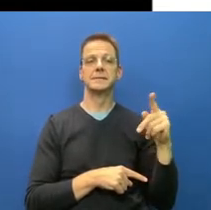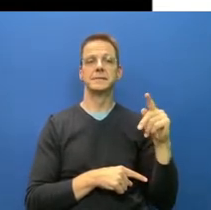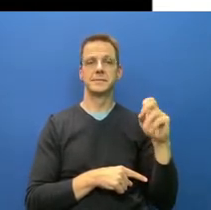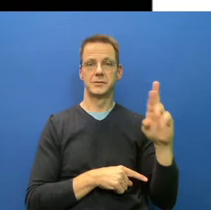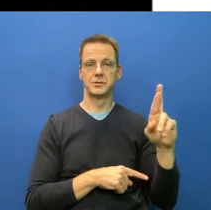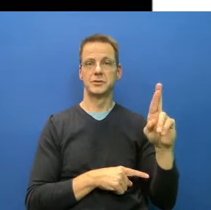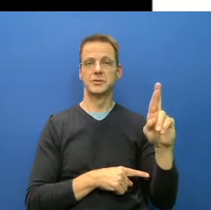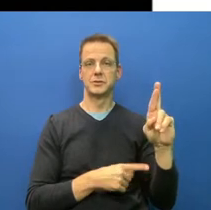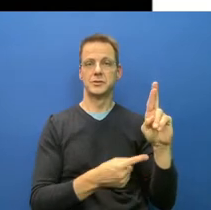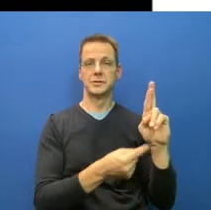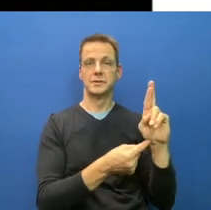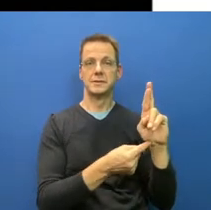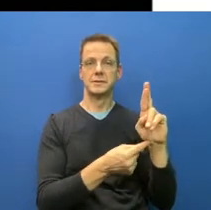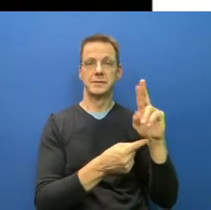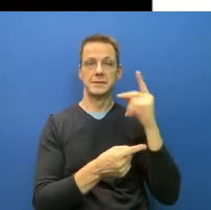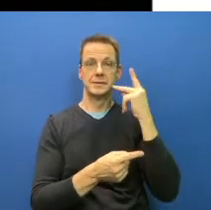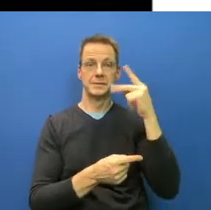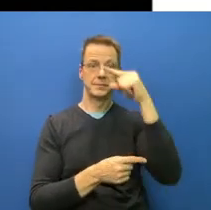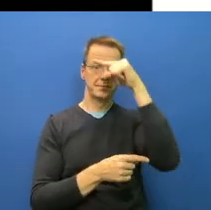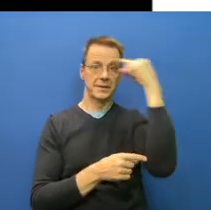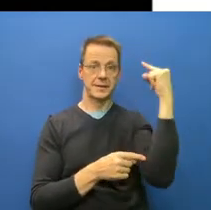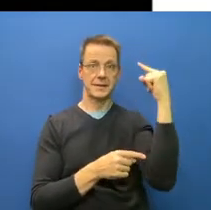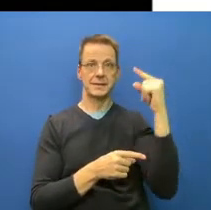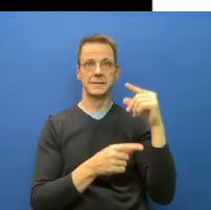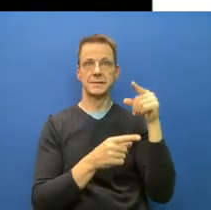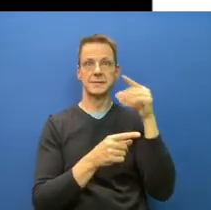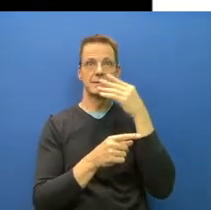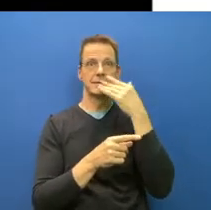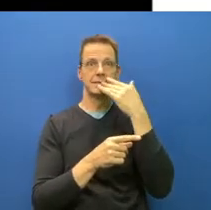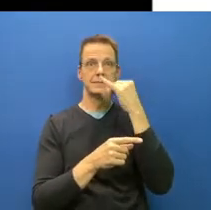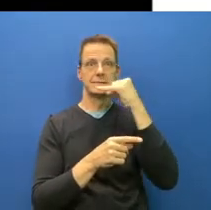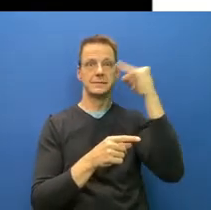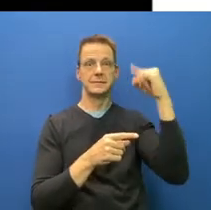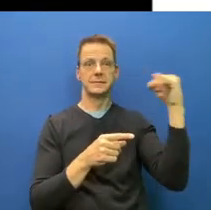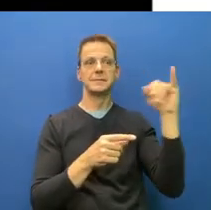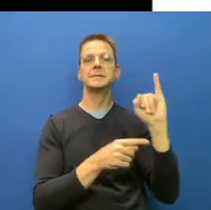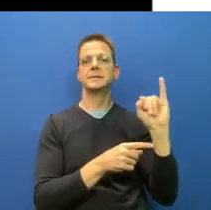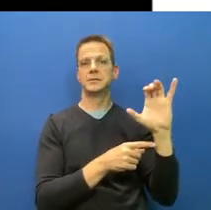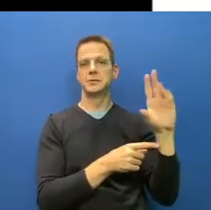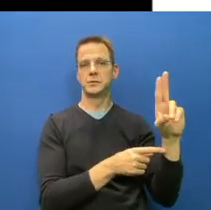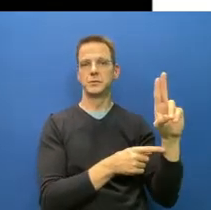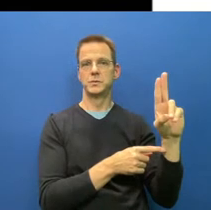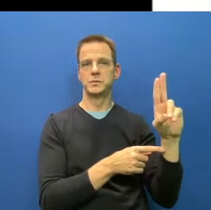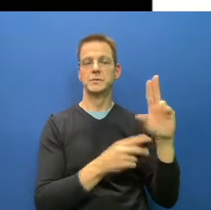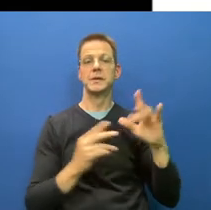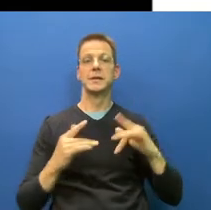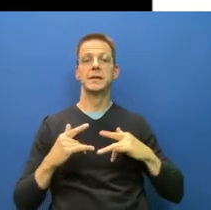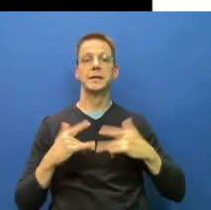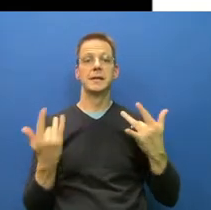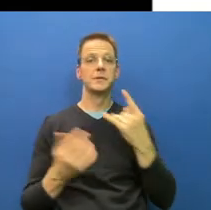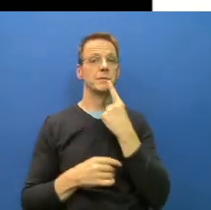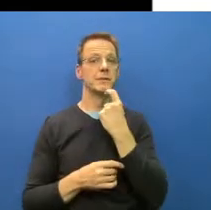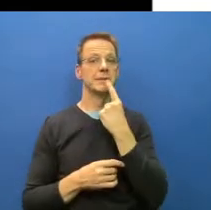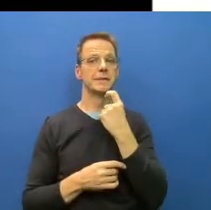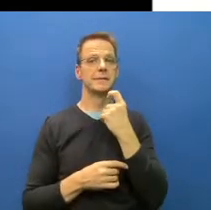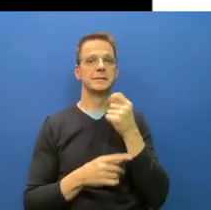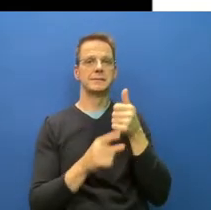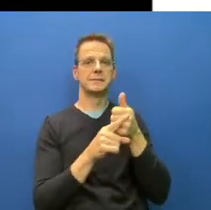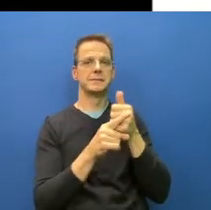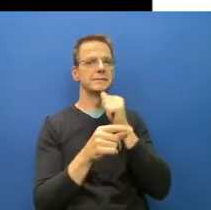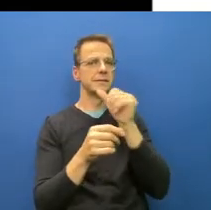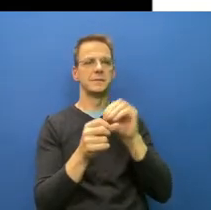patients. The light red is non-COVID patients. So we see that we are above the usual capacity.